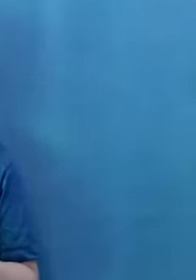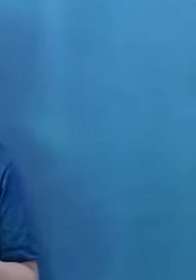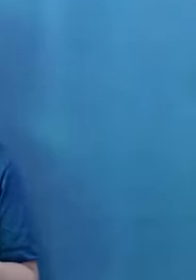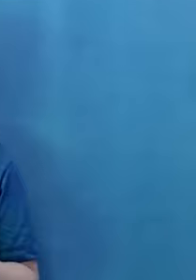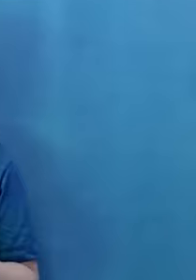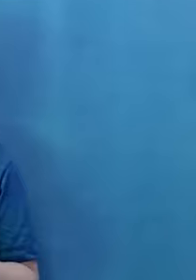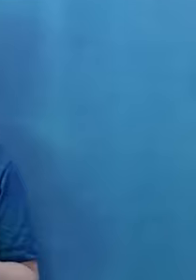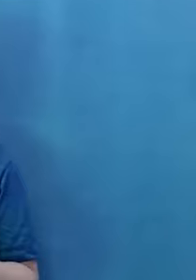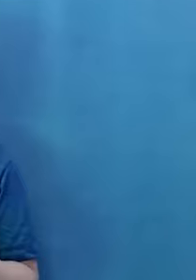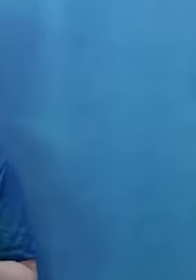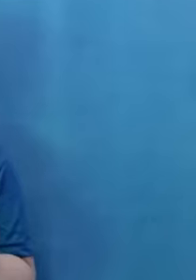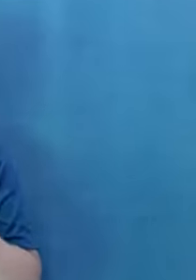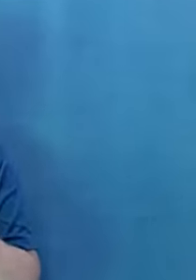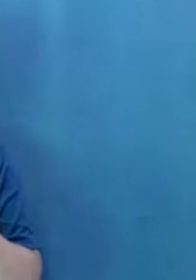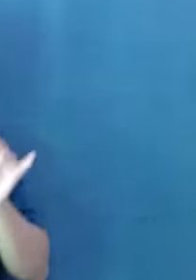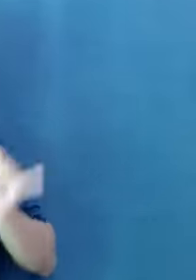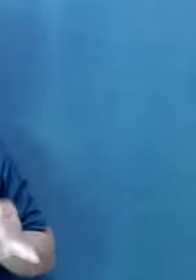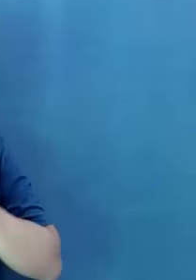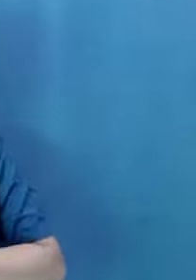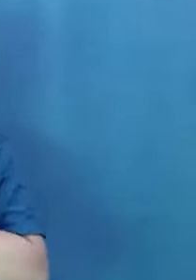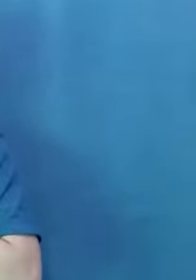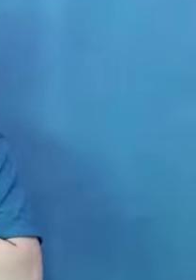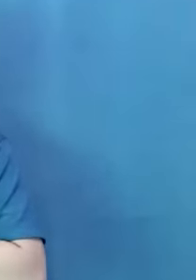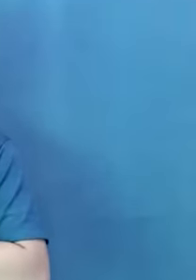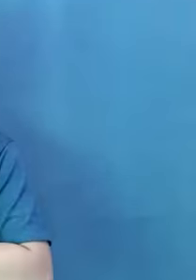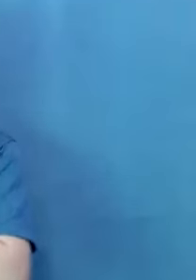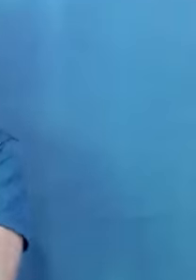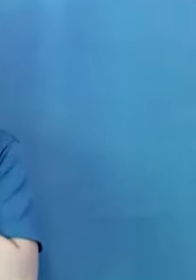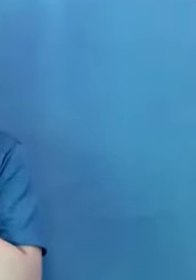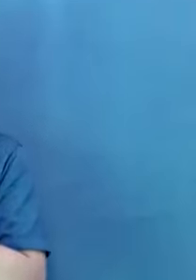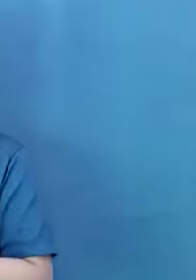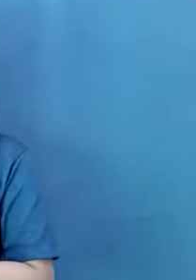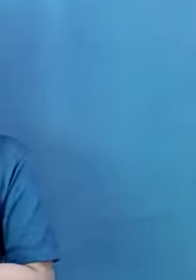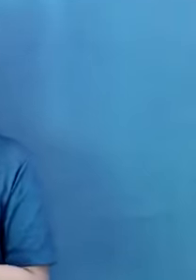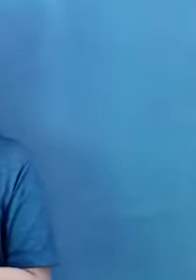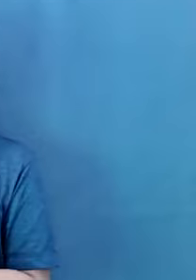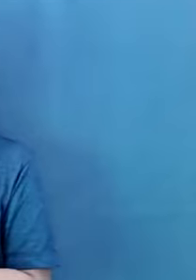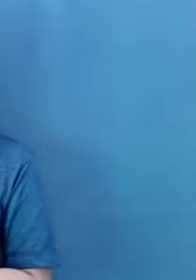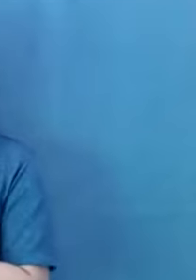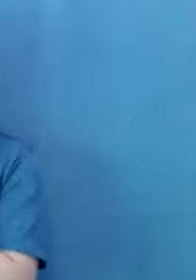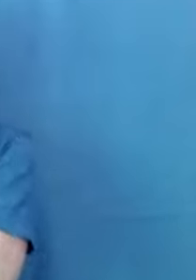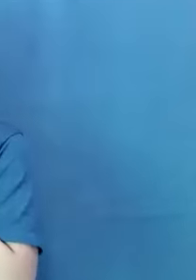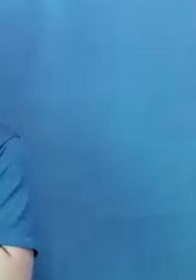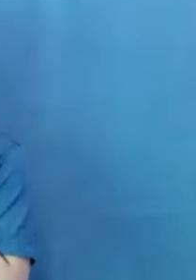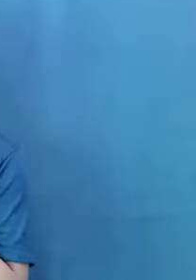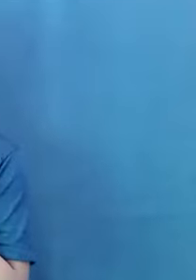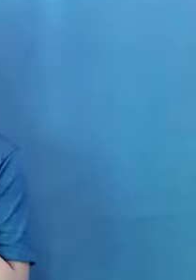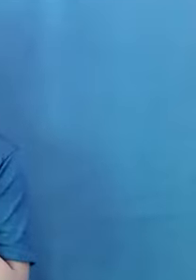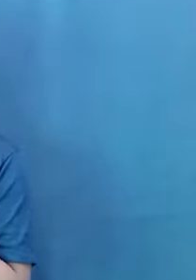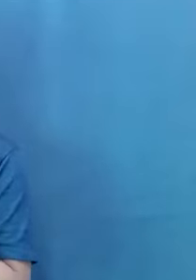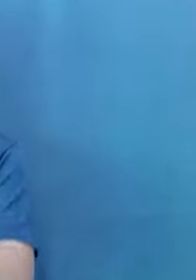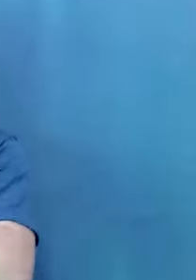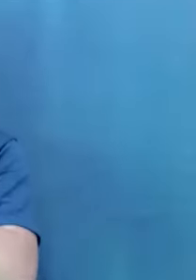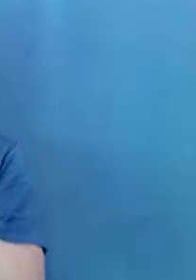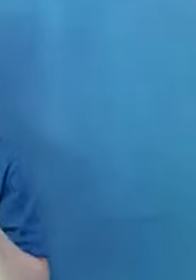individual requirement of a person that is not captured by a person